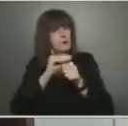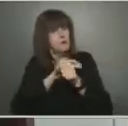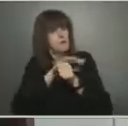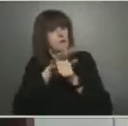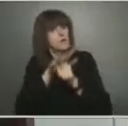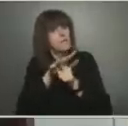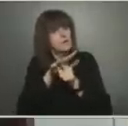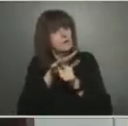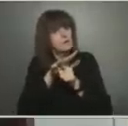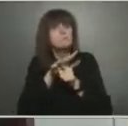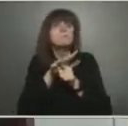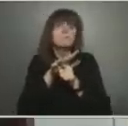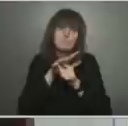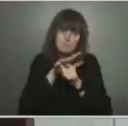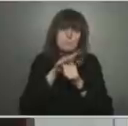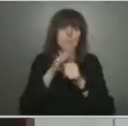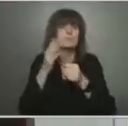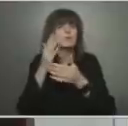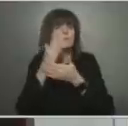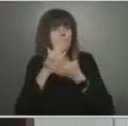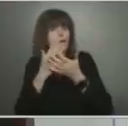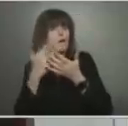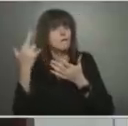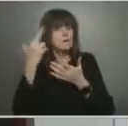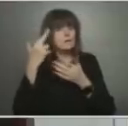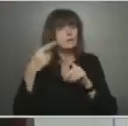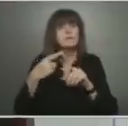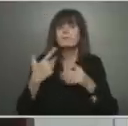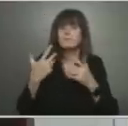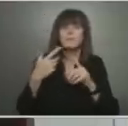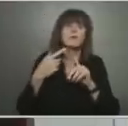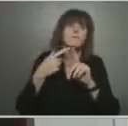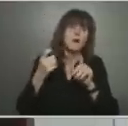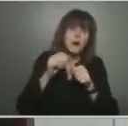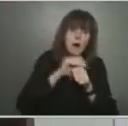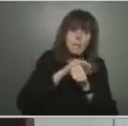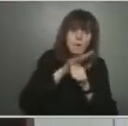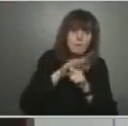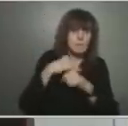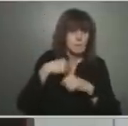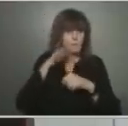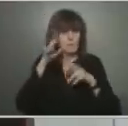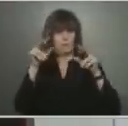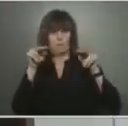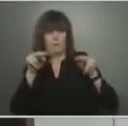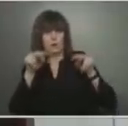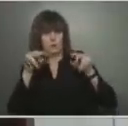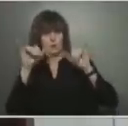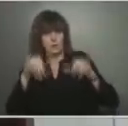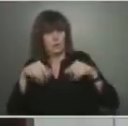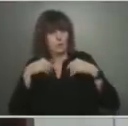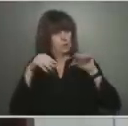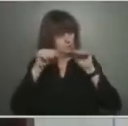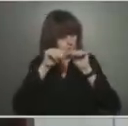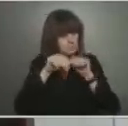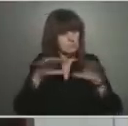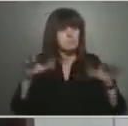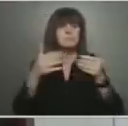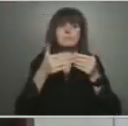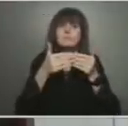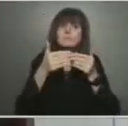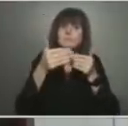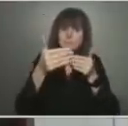So, prospectively, we're going to be monitoring the quality of that data as it comes to public health as well as to the